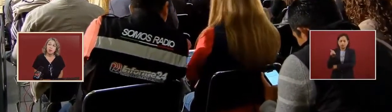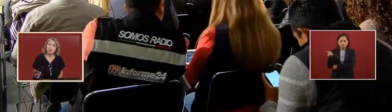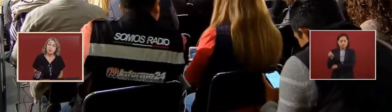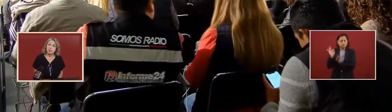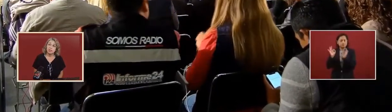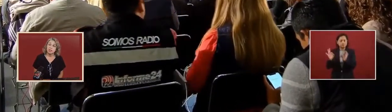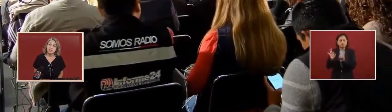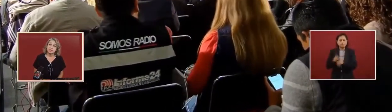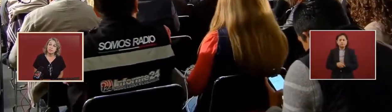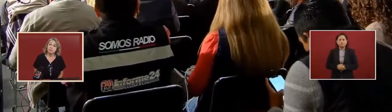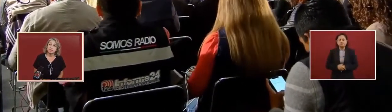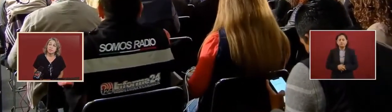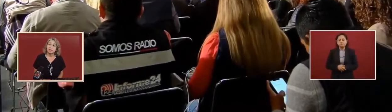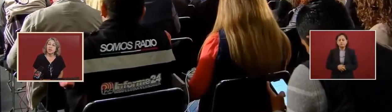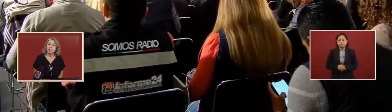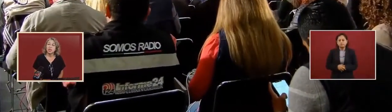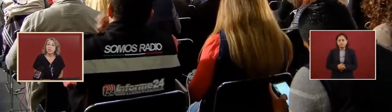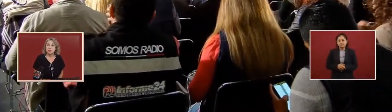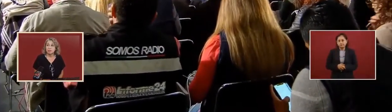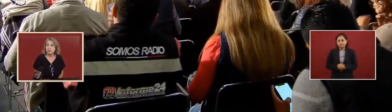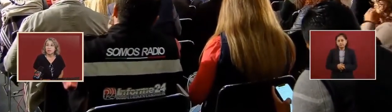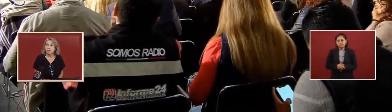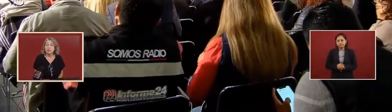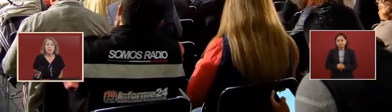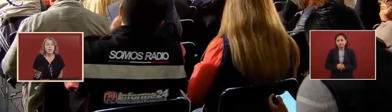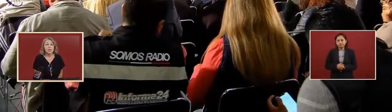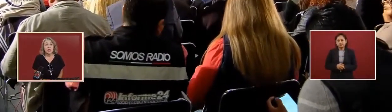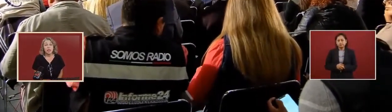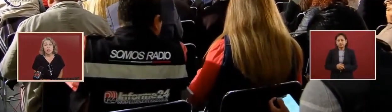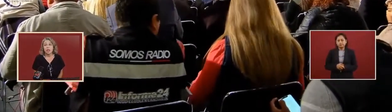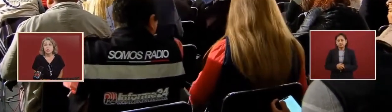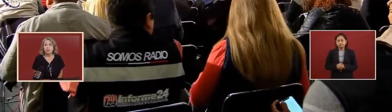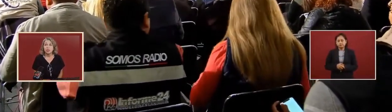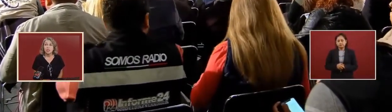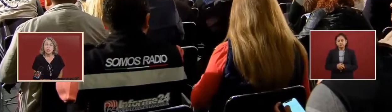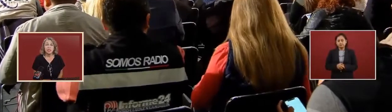customs historically it's been known